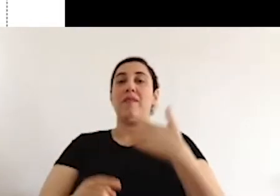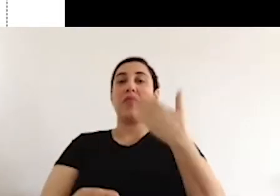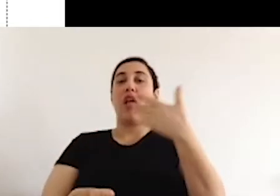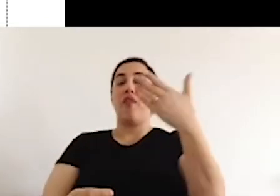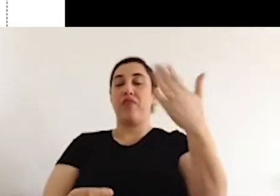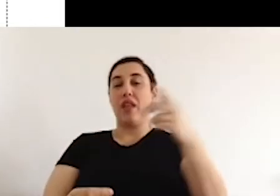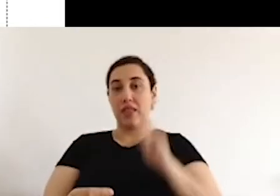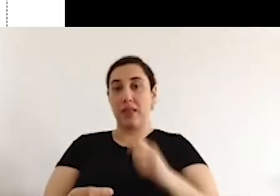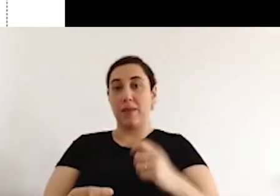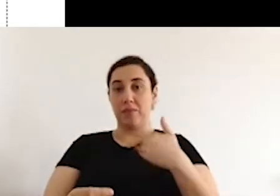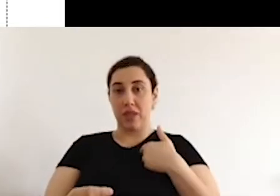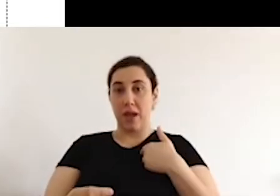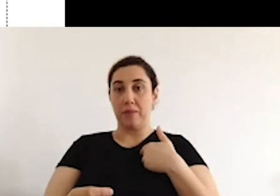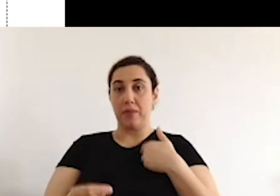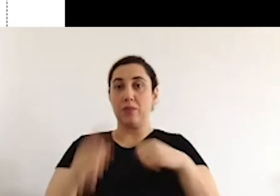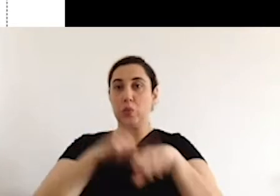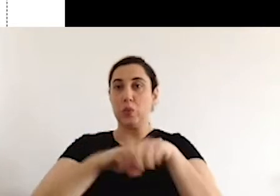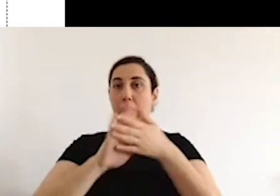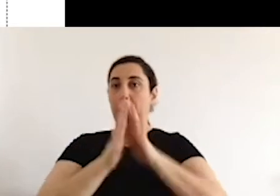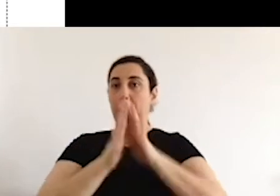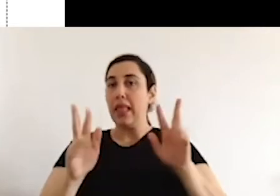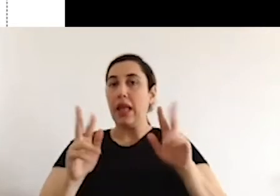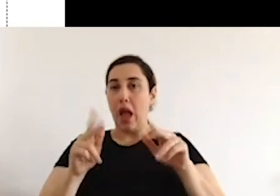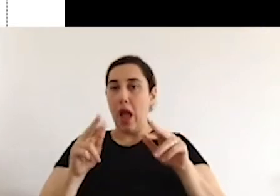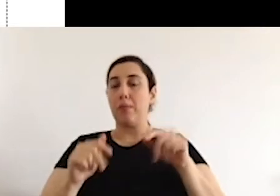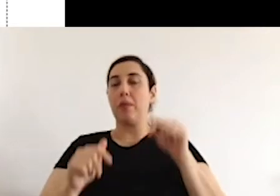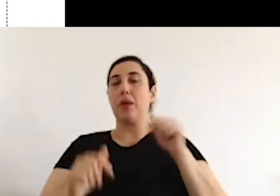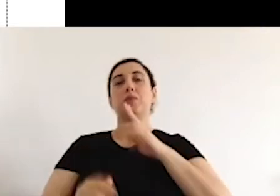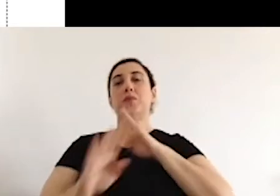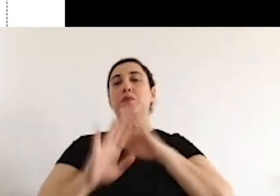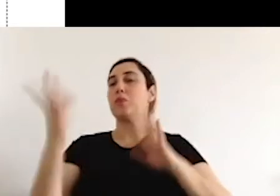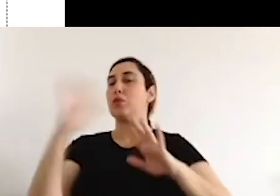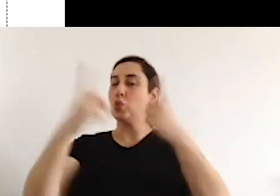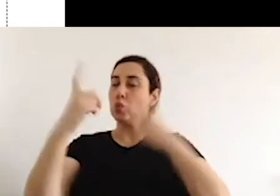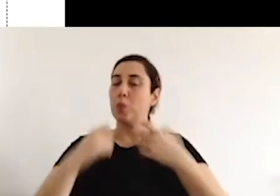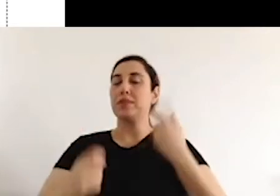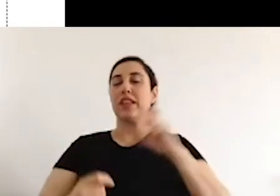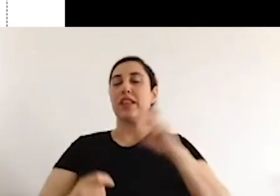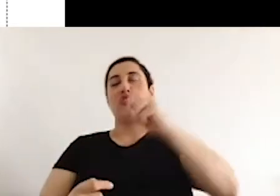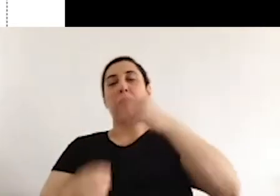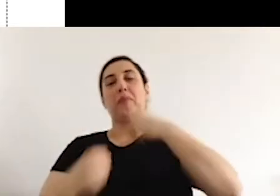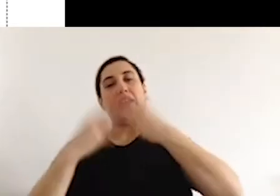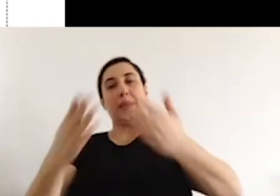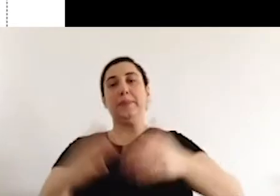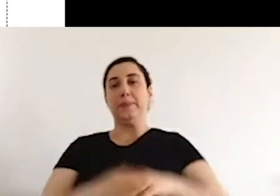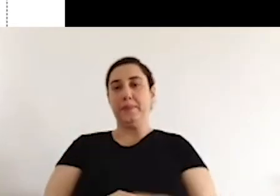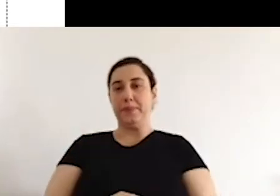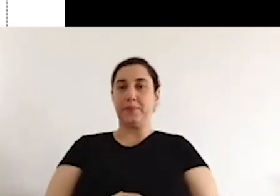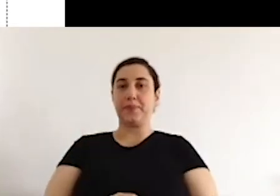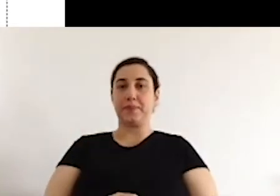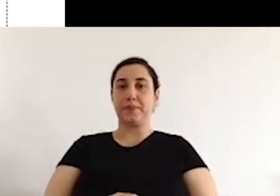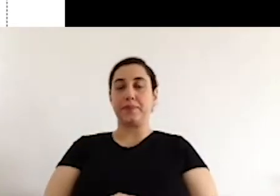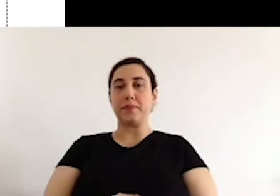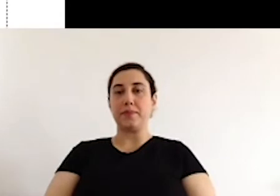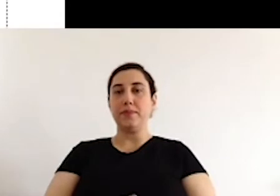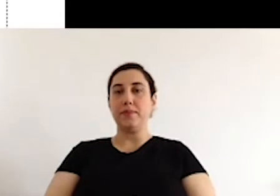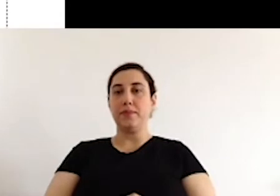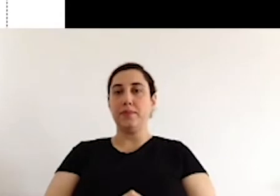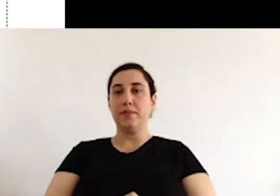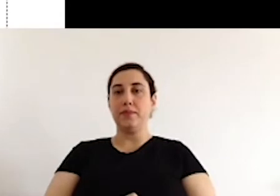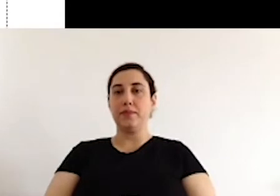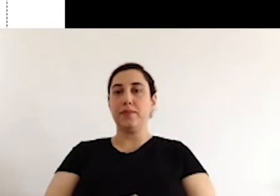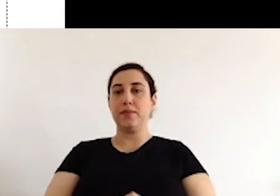that insignificant or meaningless. That was a long one. So let me stop here. If you have questions, I'll do my best to respond to that.